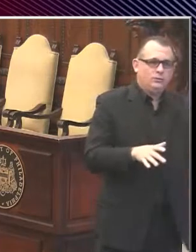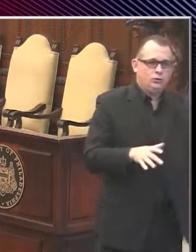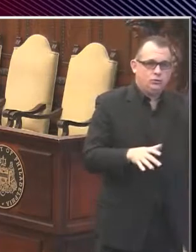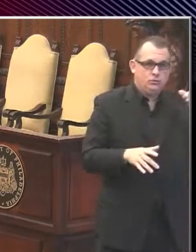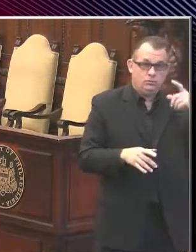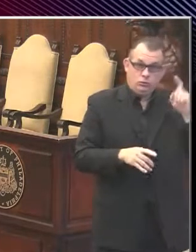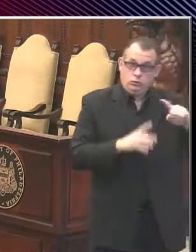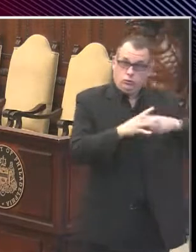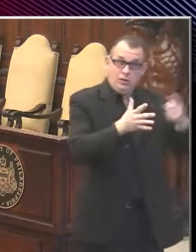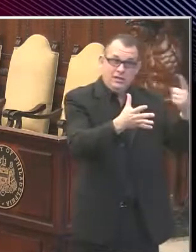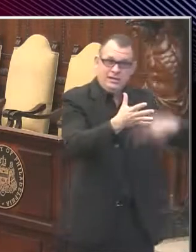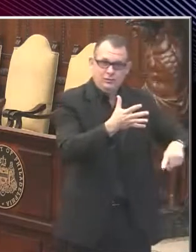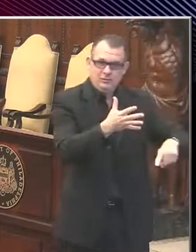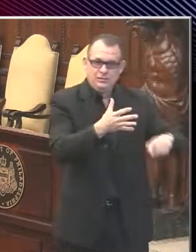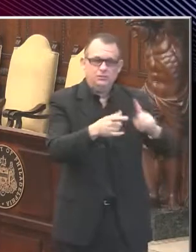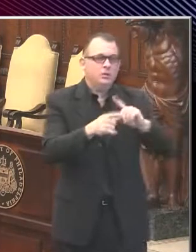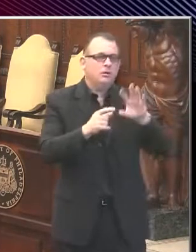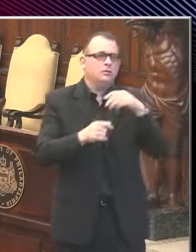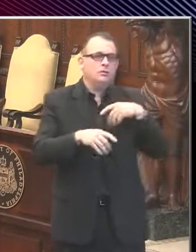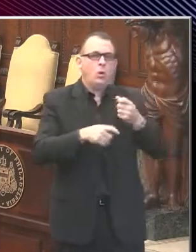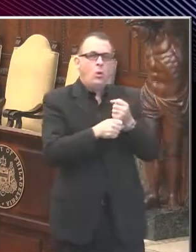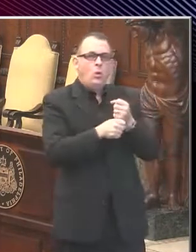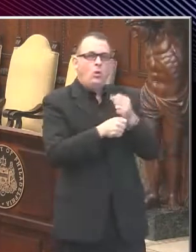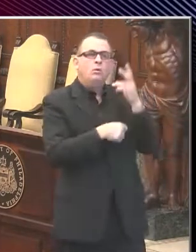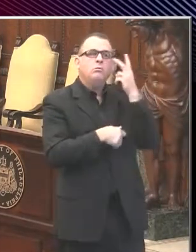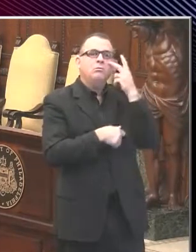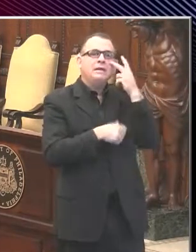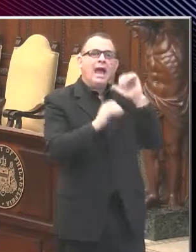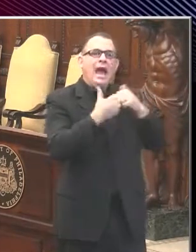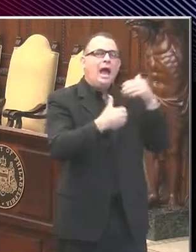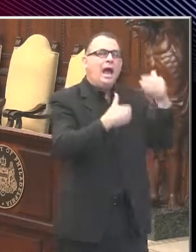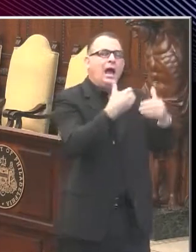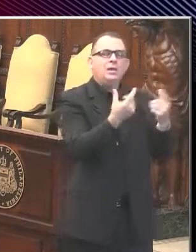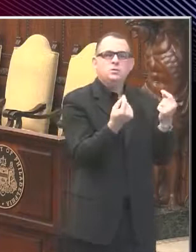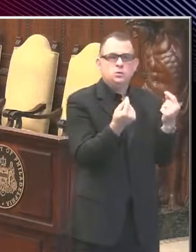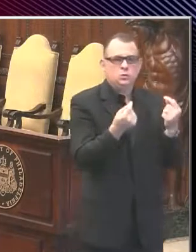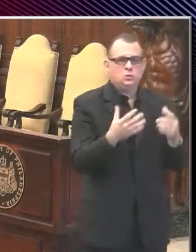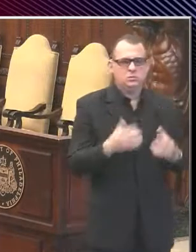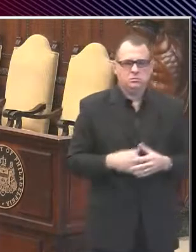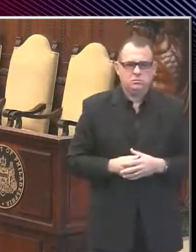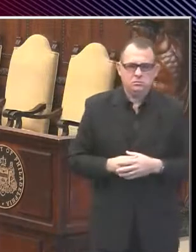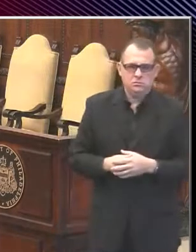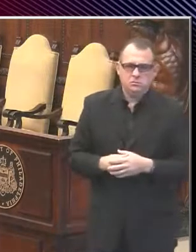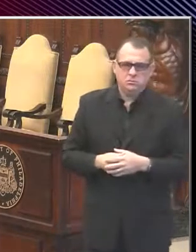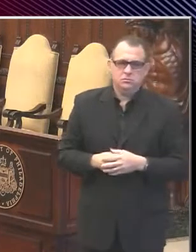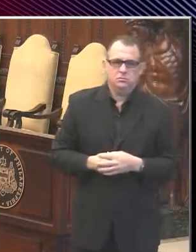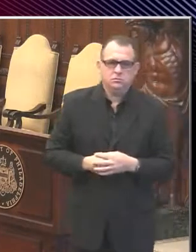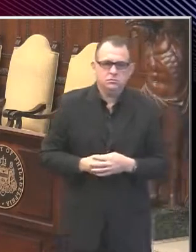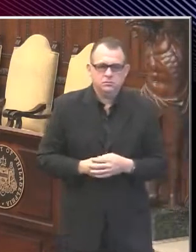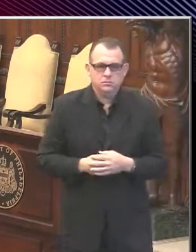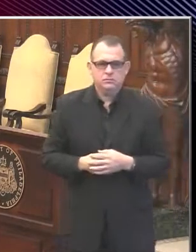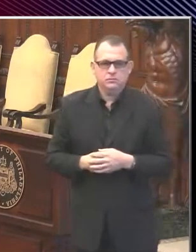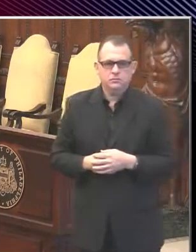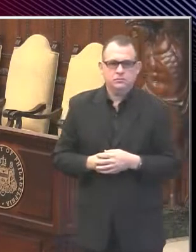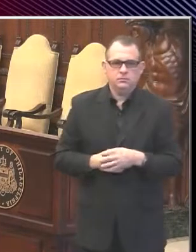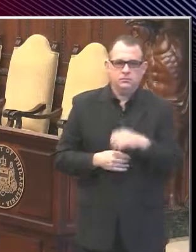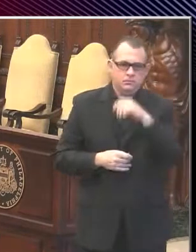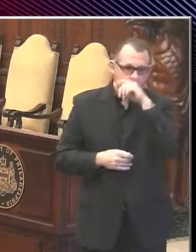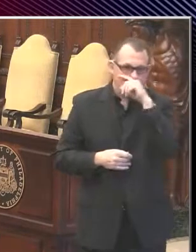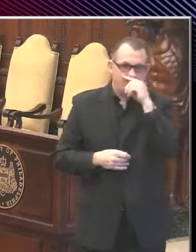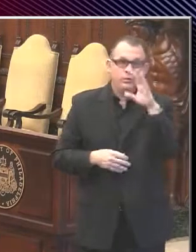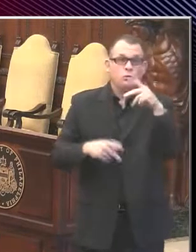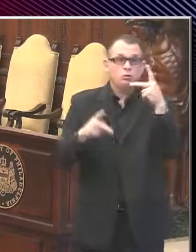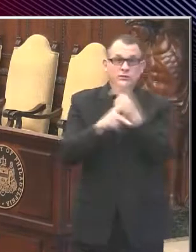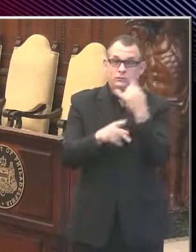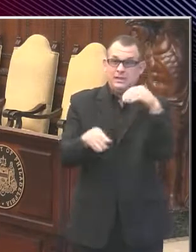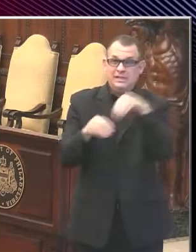in view of the risk. We may need to pause on restarting those activities, especially those that are both indoors and